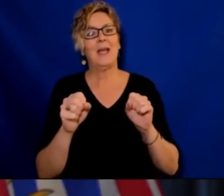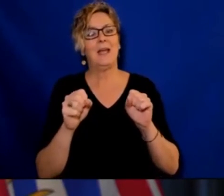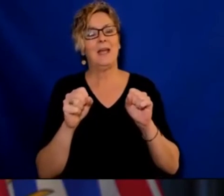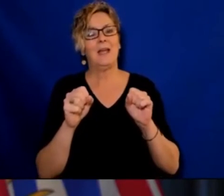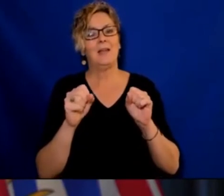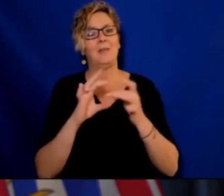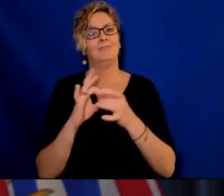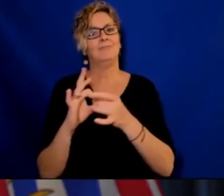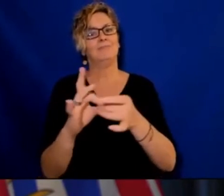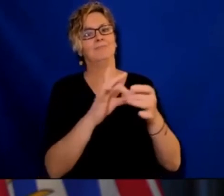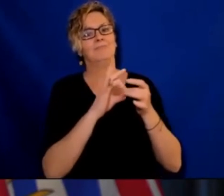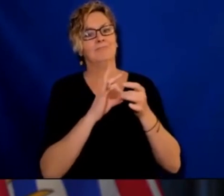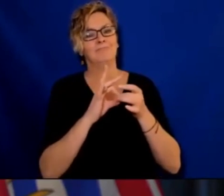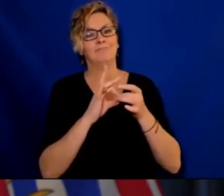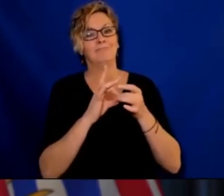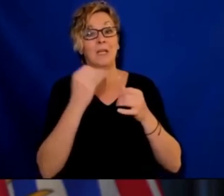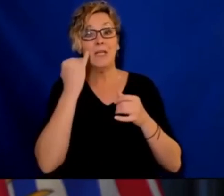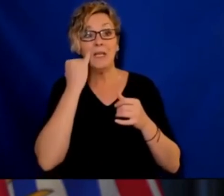keep us safe. Thank you. Thank